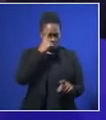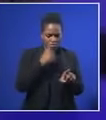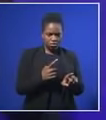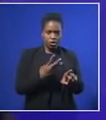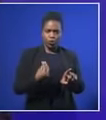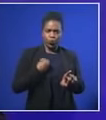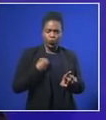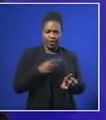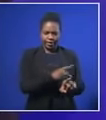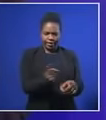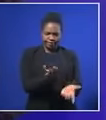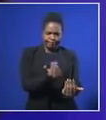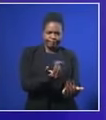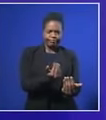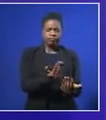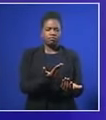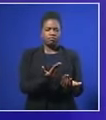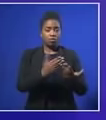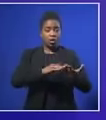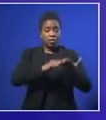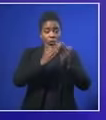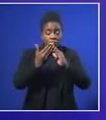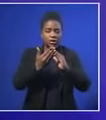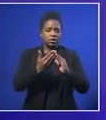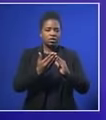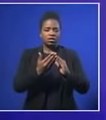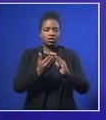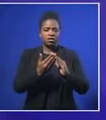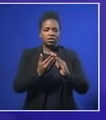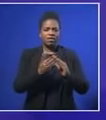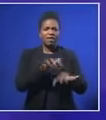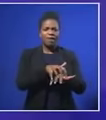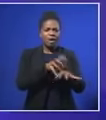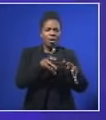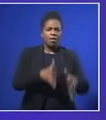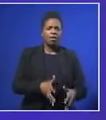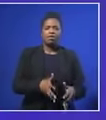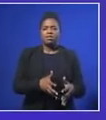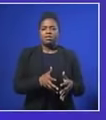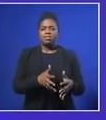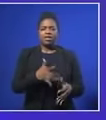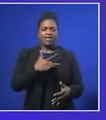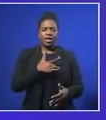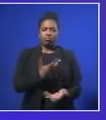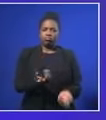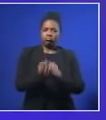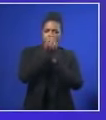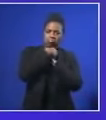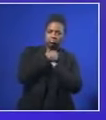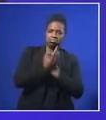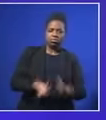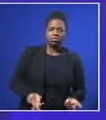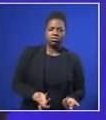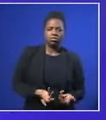young people or you're mobilizing farmers who feel that nobody is paying attention to them, or you're